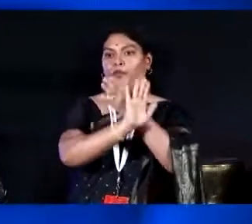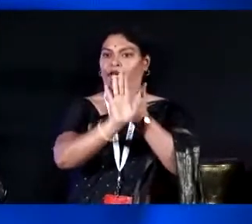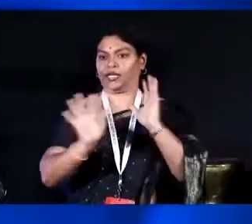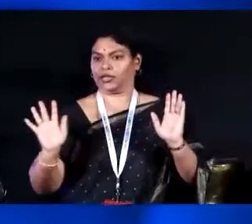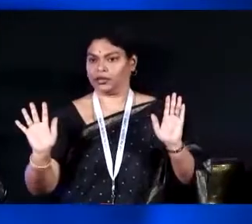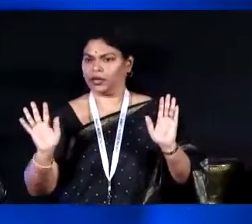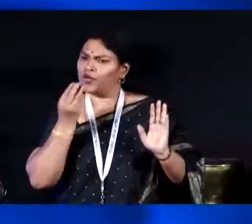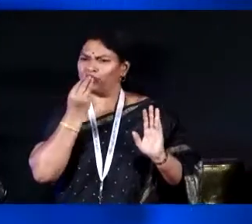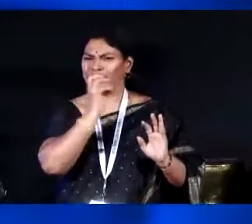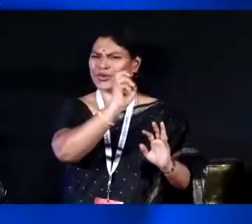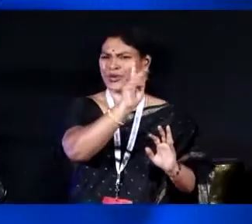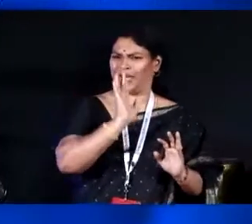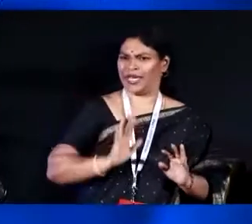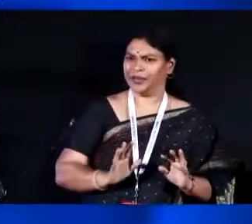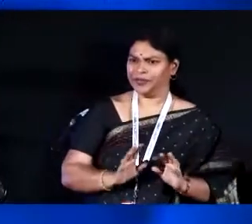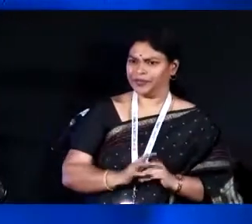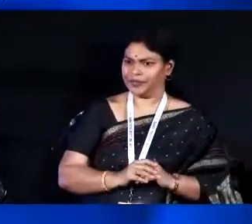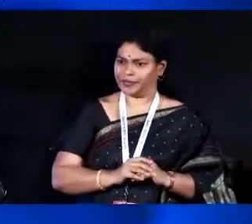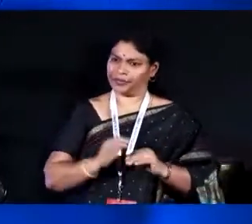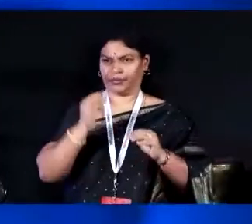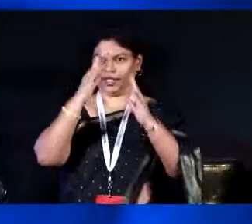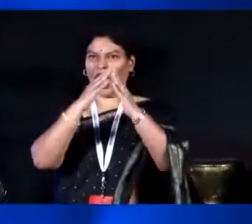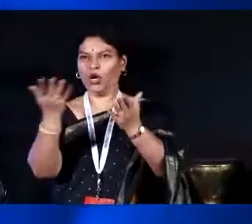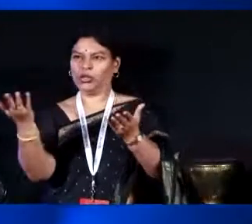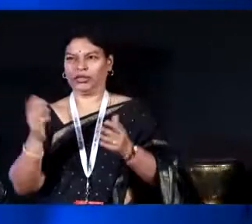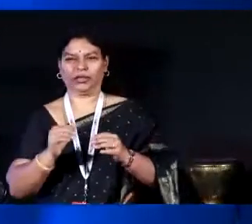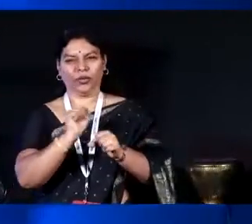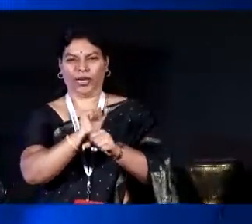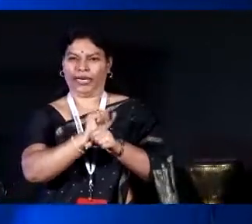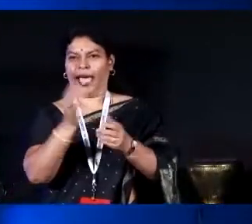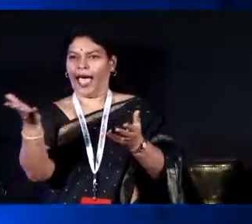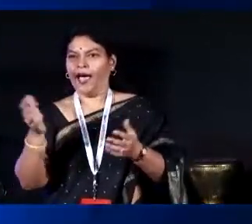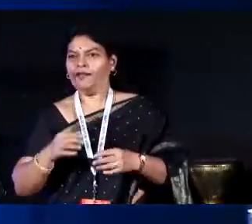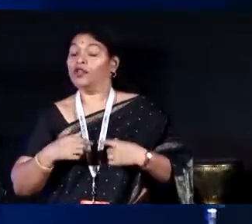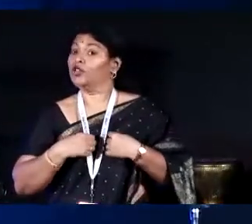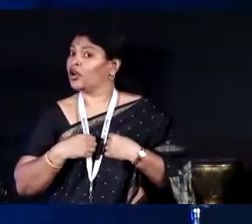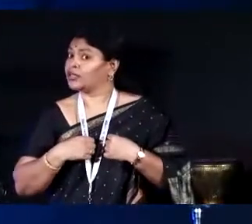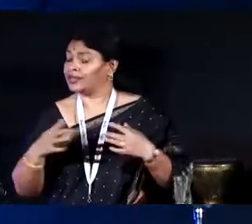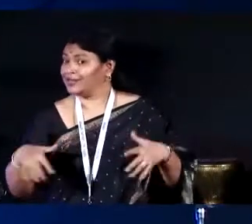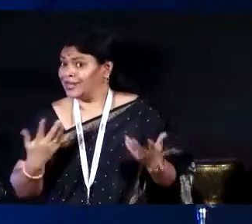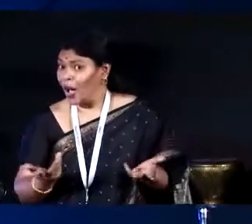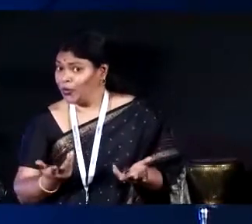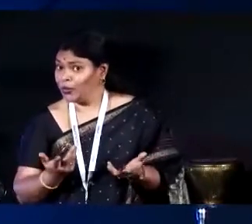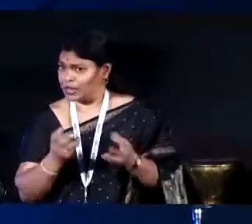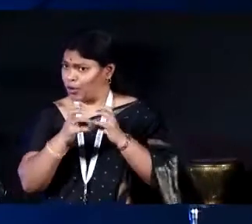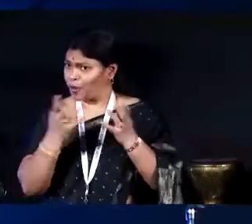We said food is okay, lot of people are working on it, shelter is okay, lot of people are working on it. How come cloth has never been an issue?